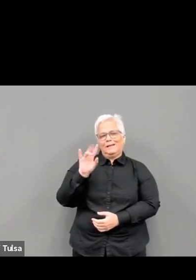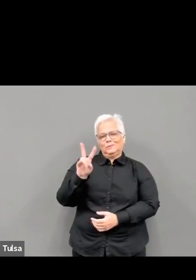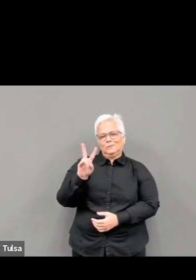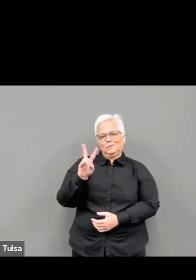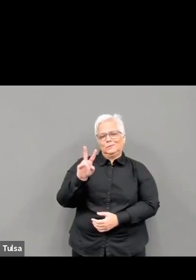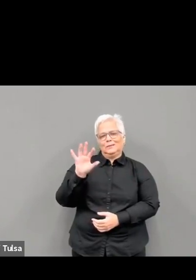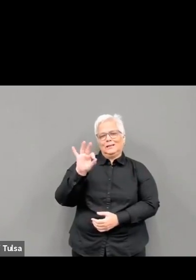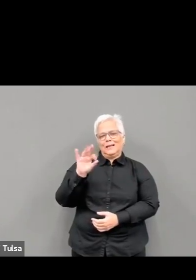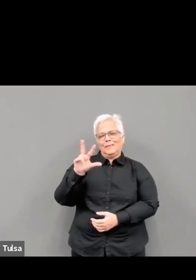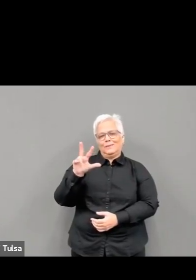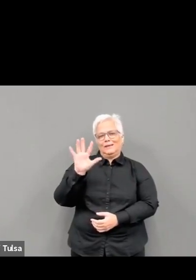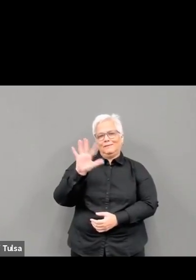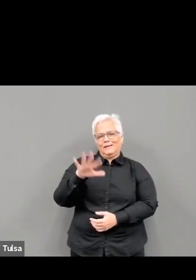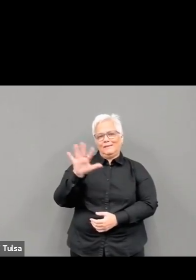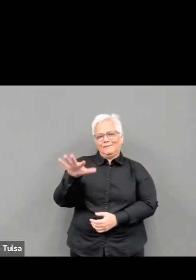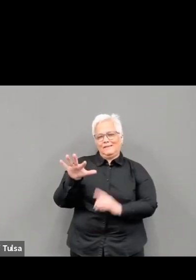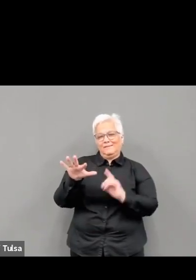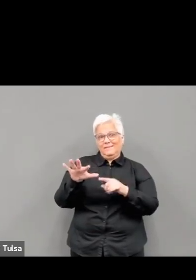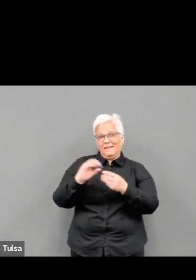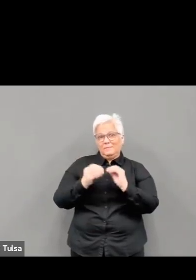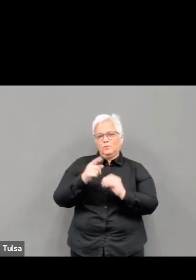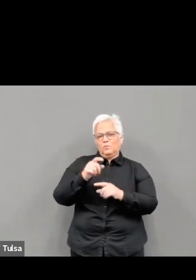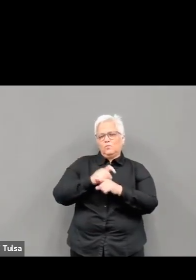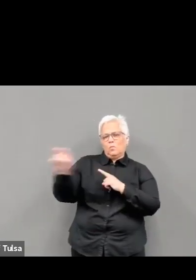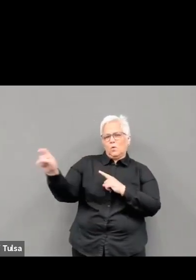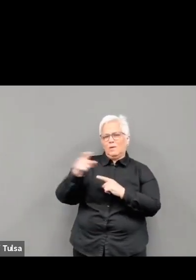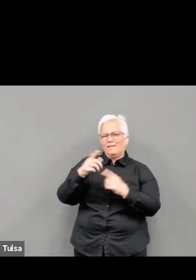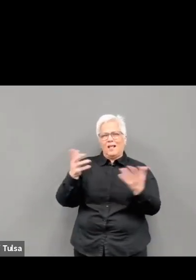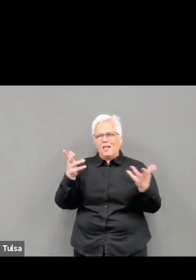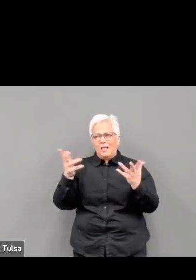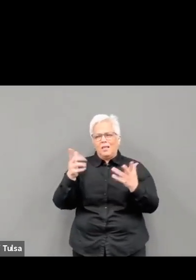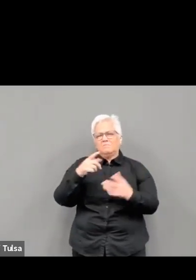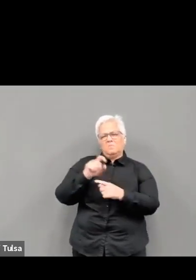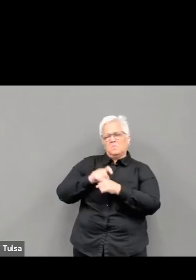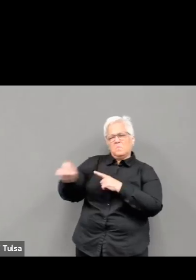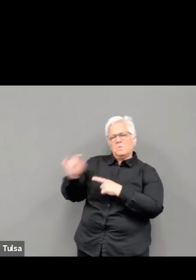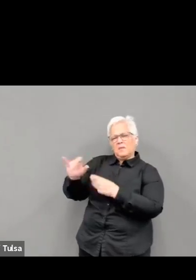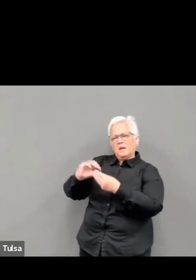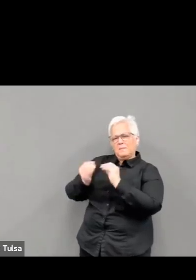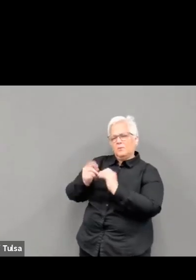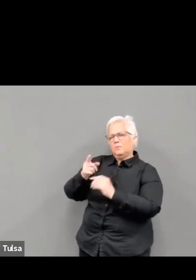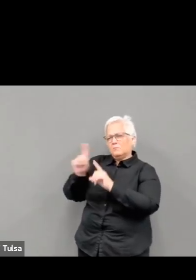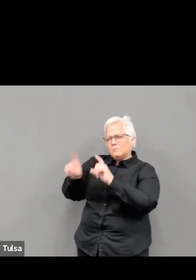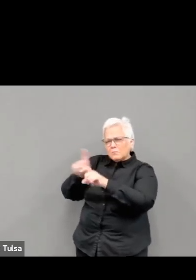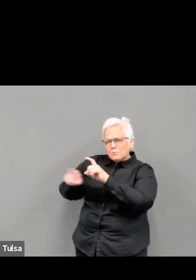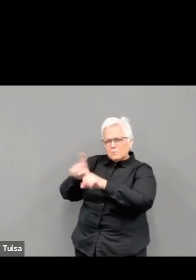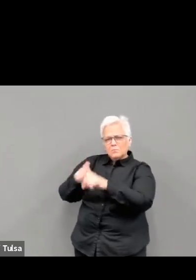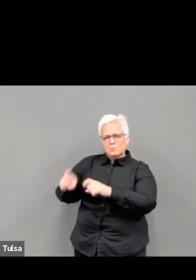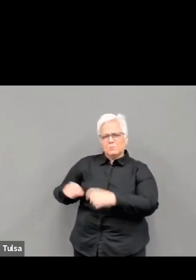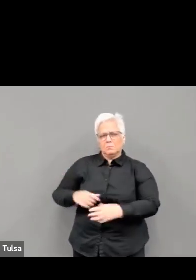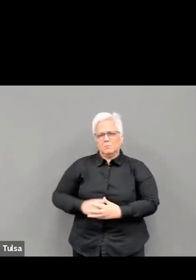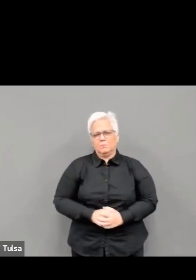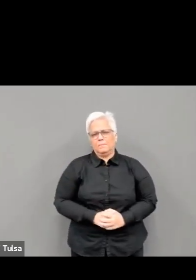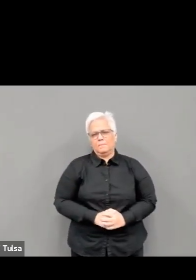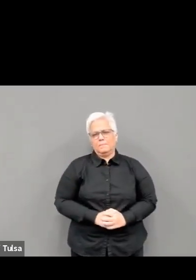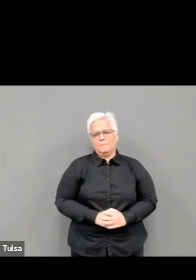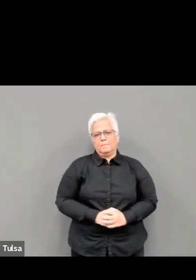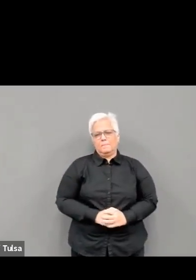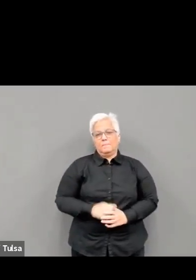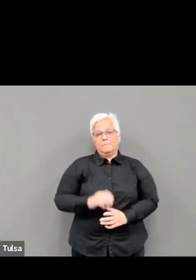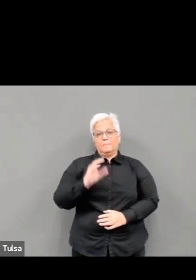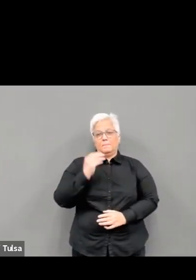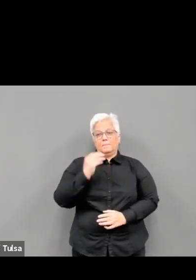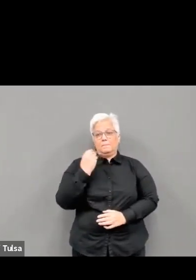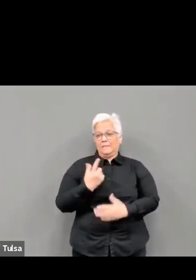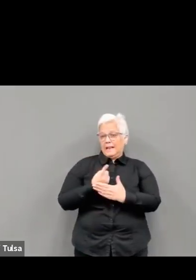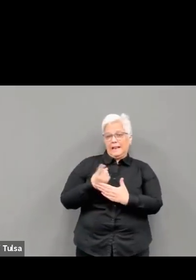year, they were not able to return to in-person learning that semester due to a large rise in COVID-19 cases. Let's avoid that happening again by